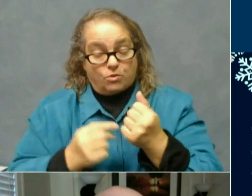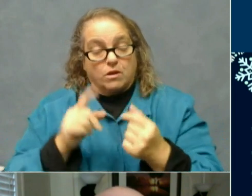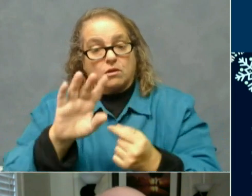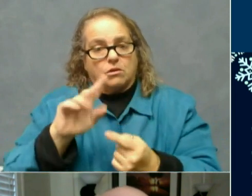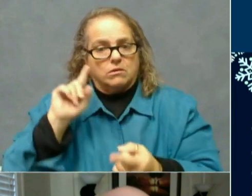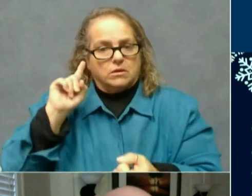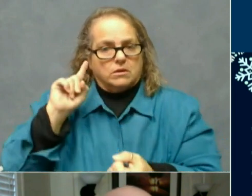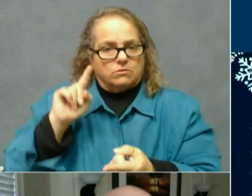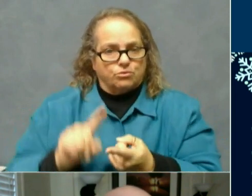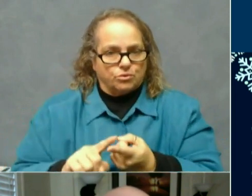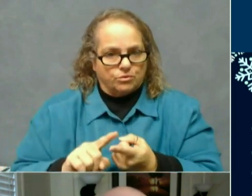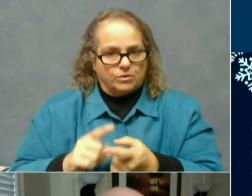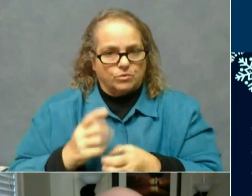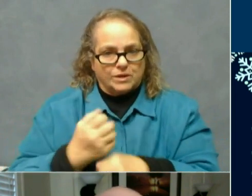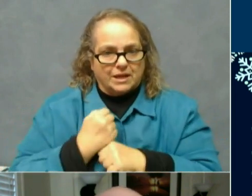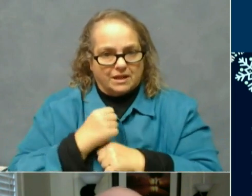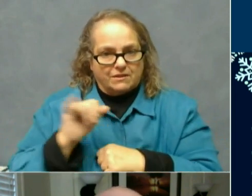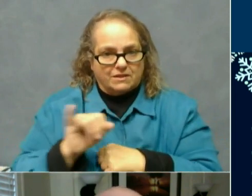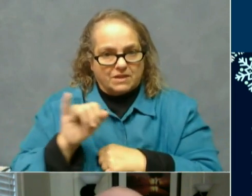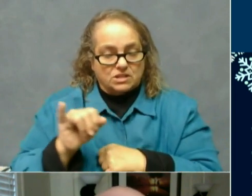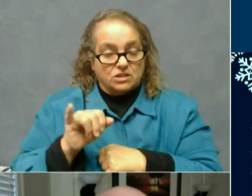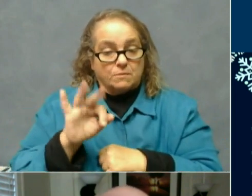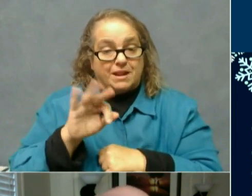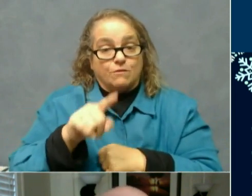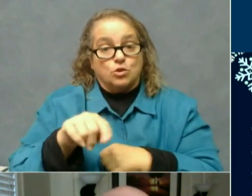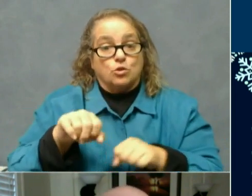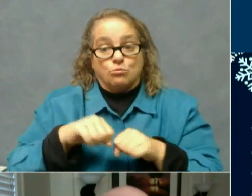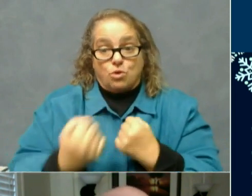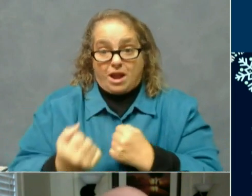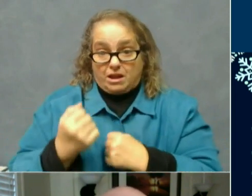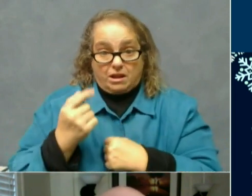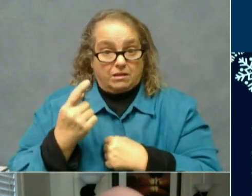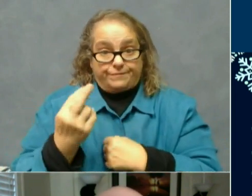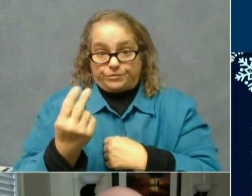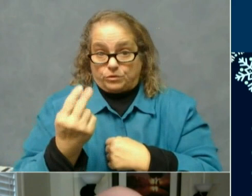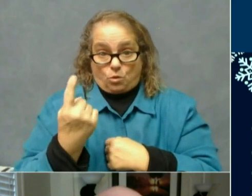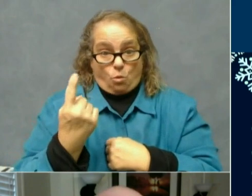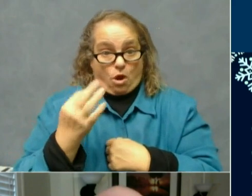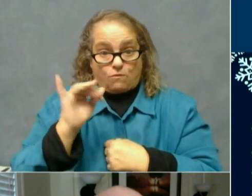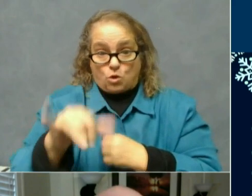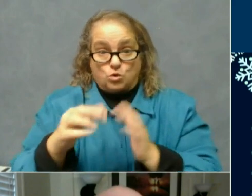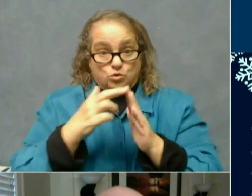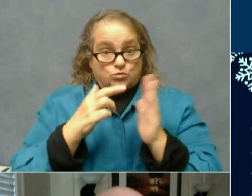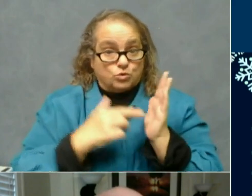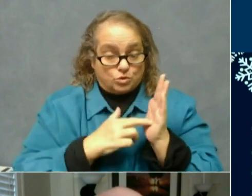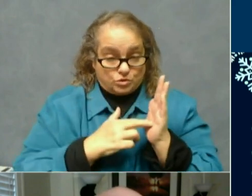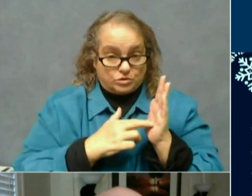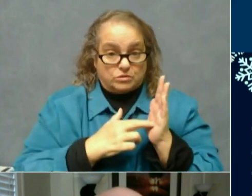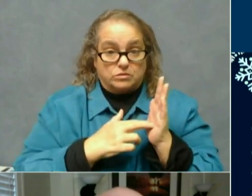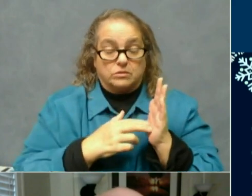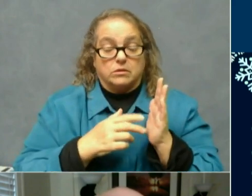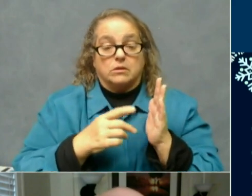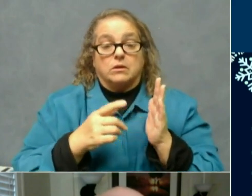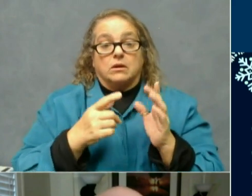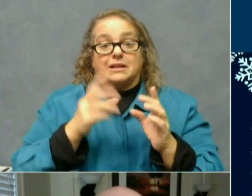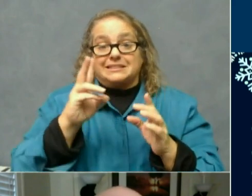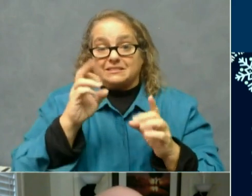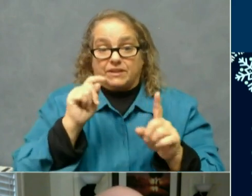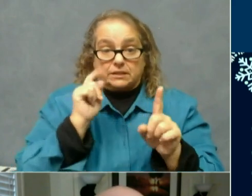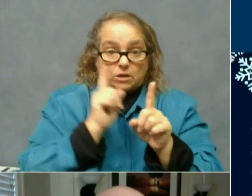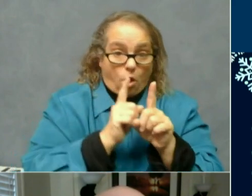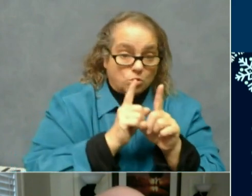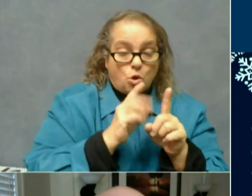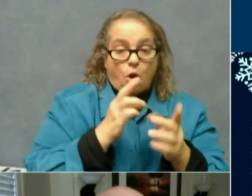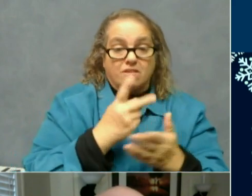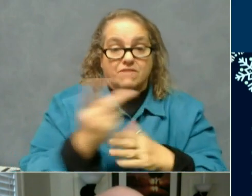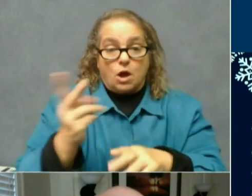low. But if you violate those two tenants coming within six feet of each other or failing to wear a mask, you are at much